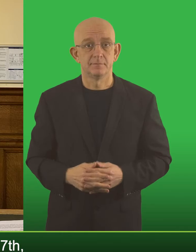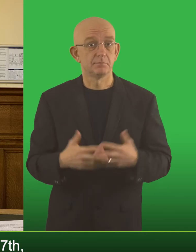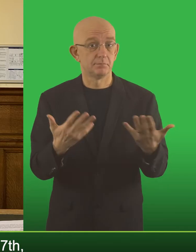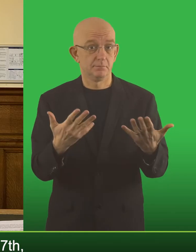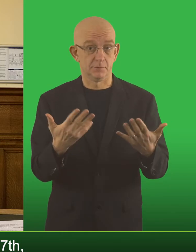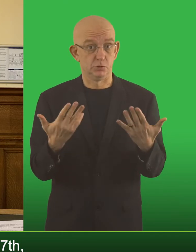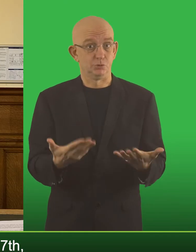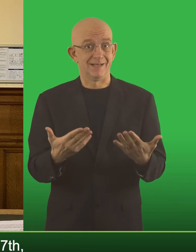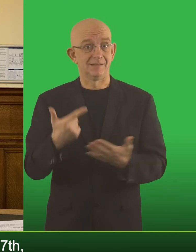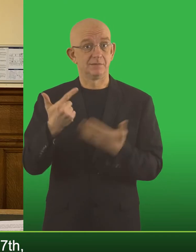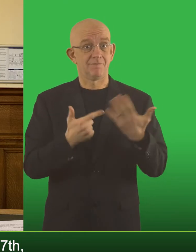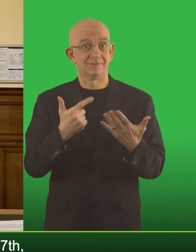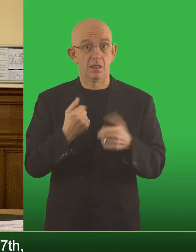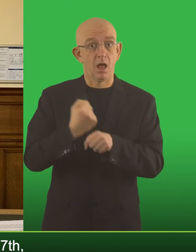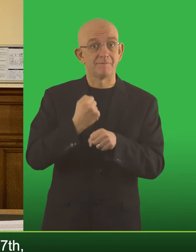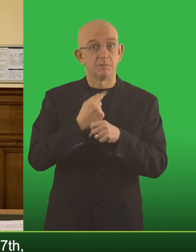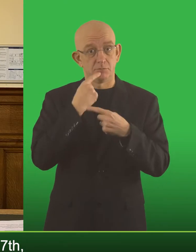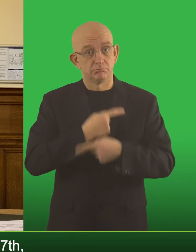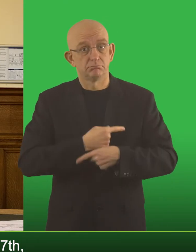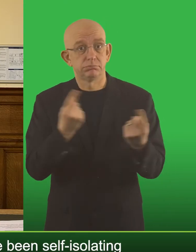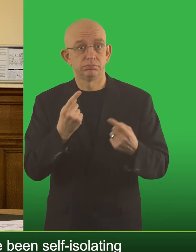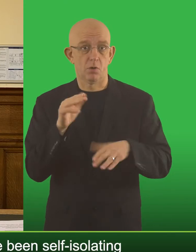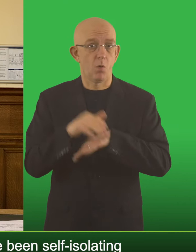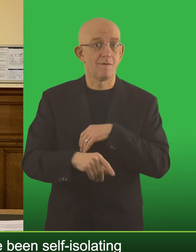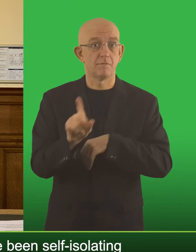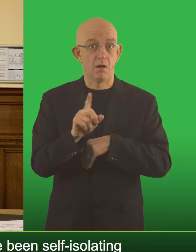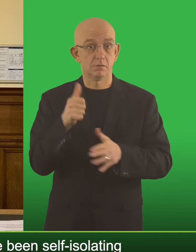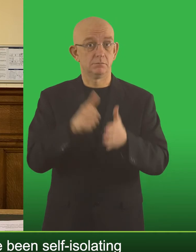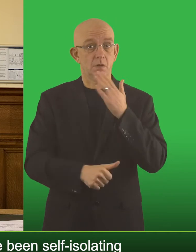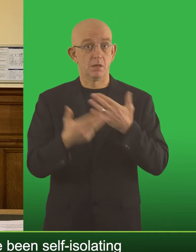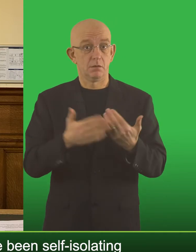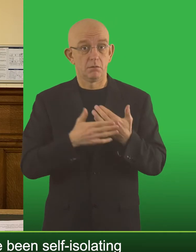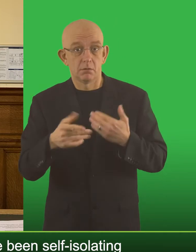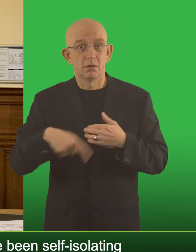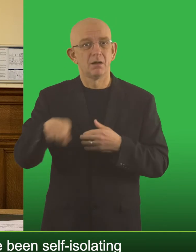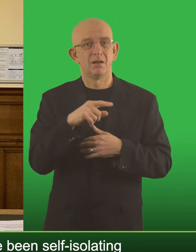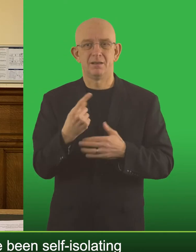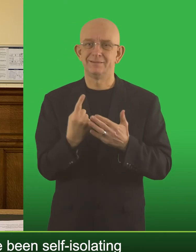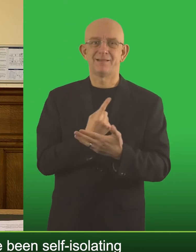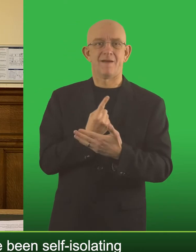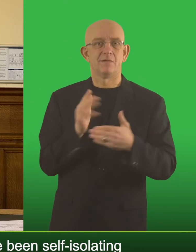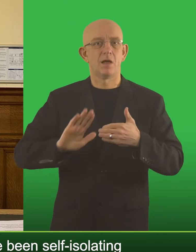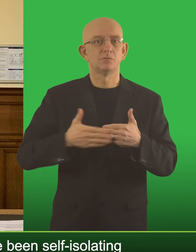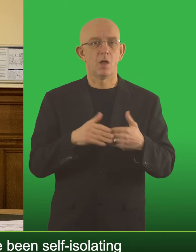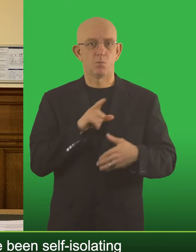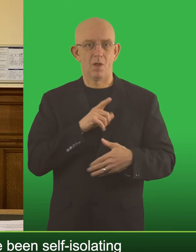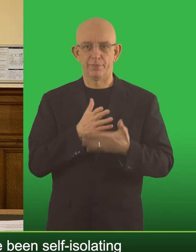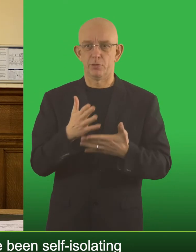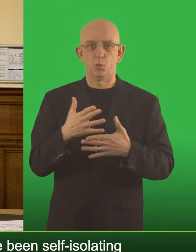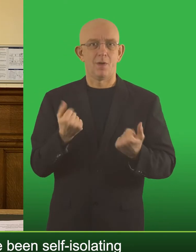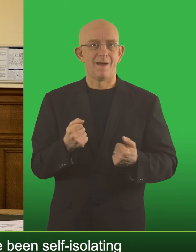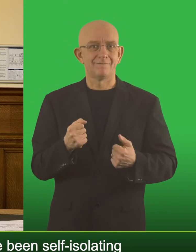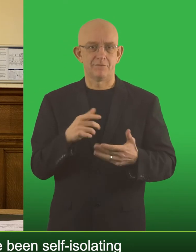So as of today, the 17th government is changing its approach to isolation so that, as of today, people who have been self-isolating